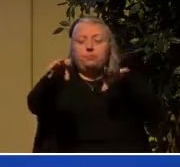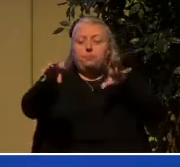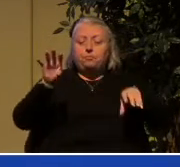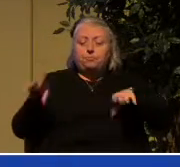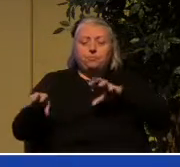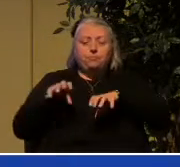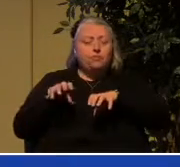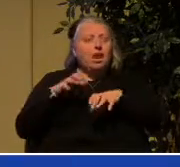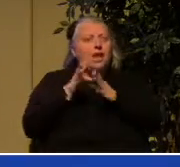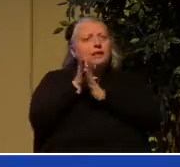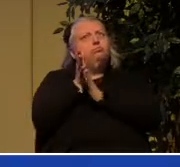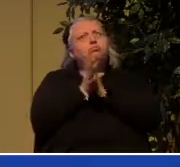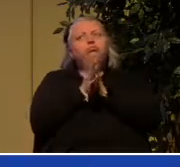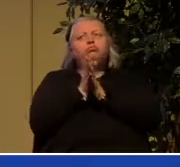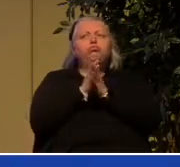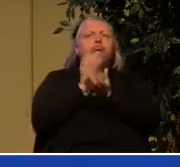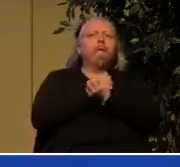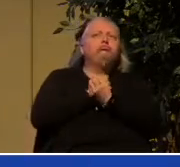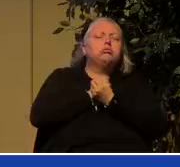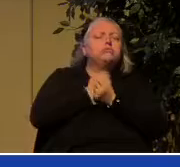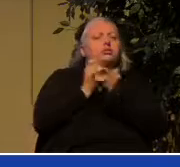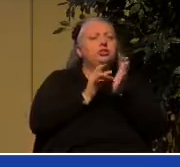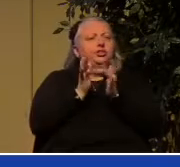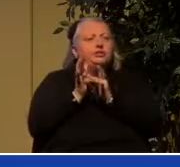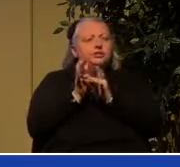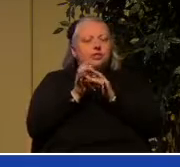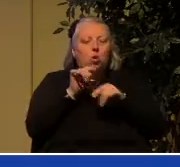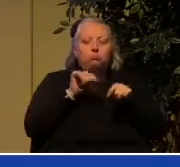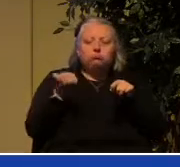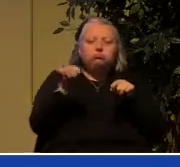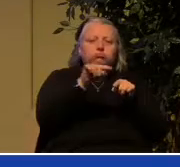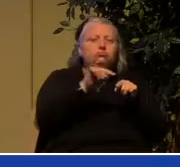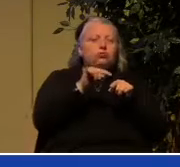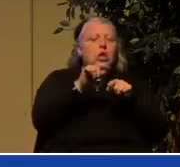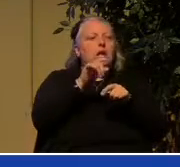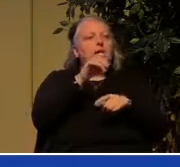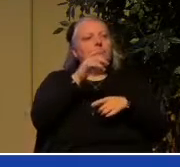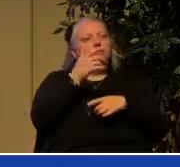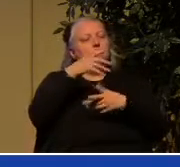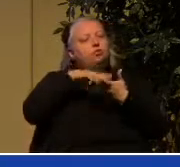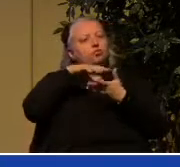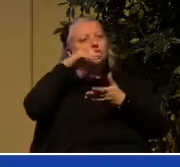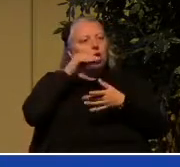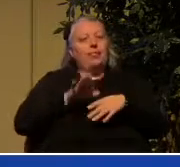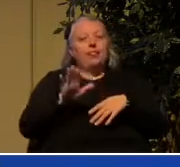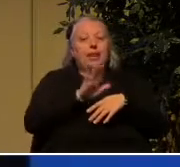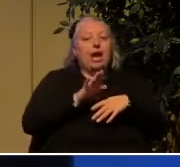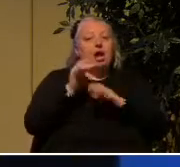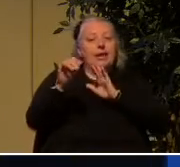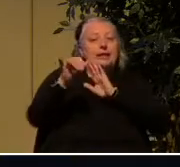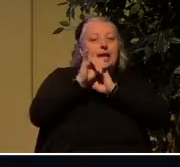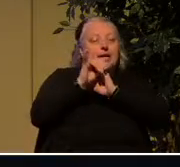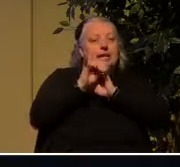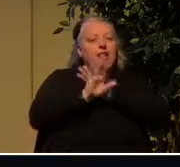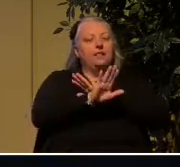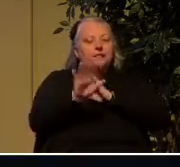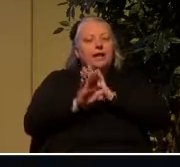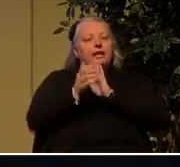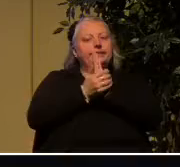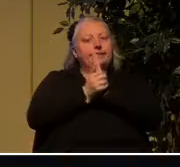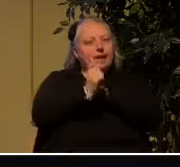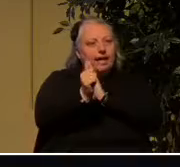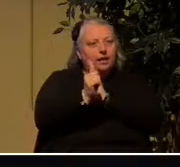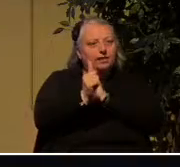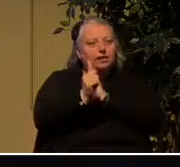that body as they grow in Christ learn who they are what their identity is what their gifting is and they learn what their